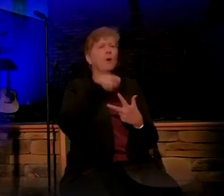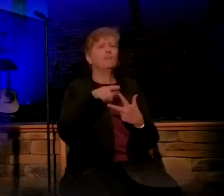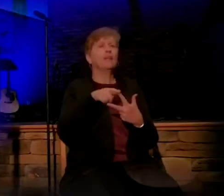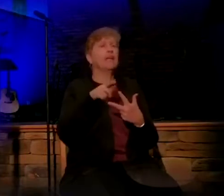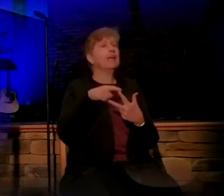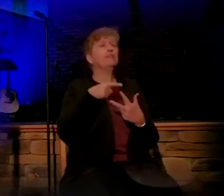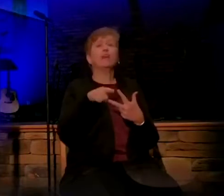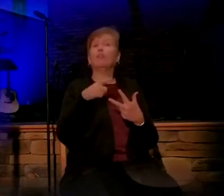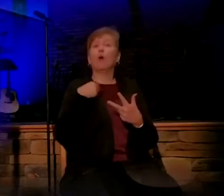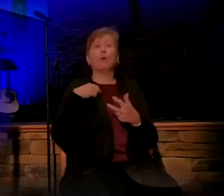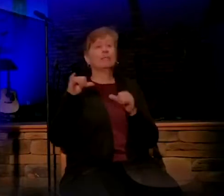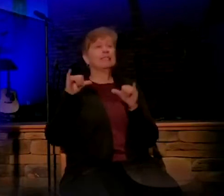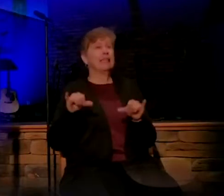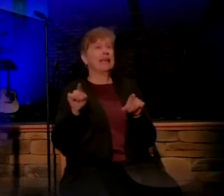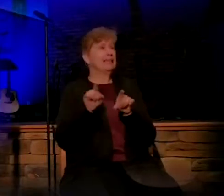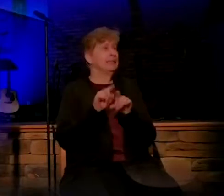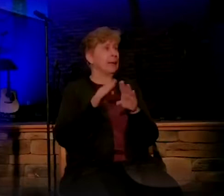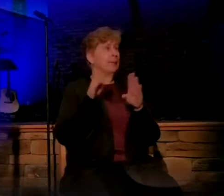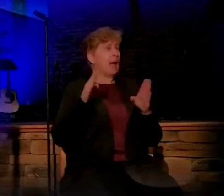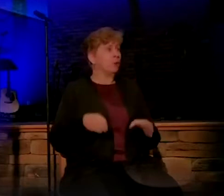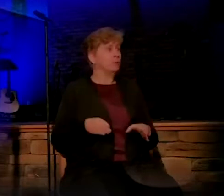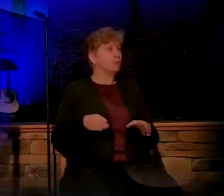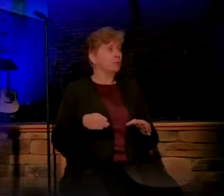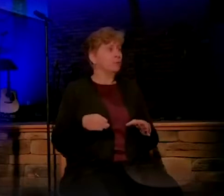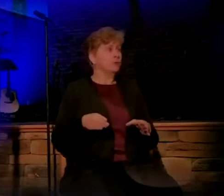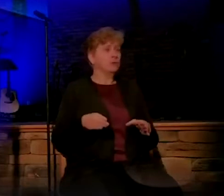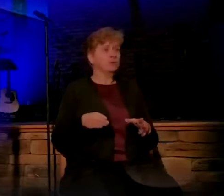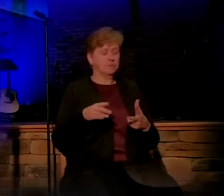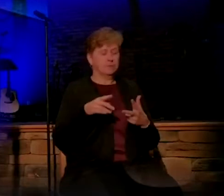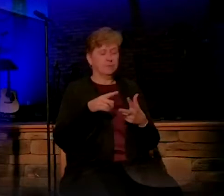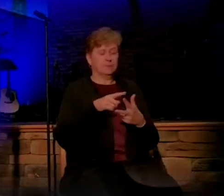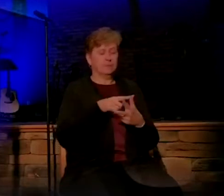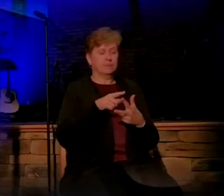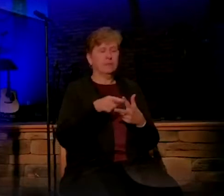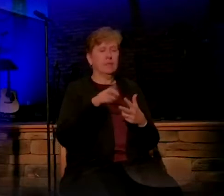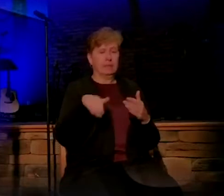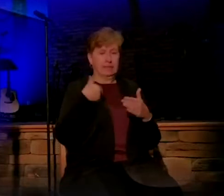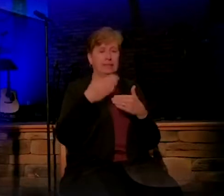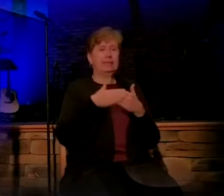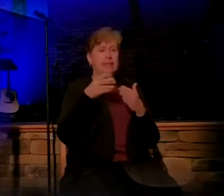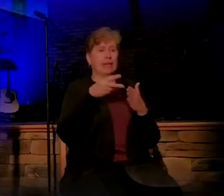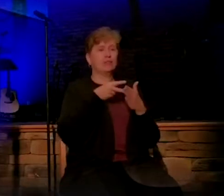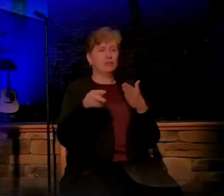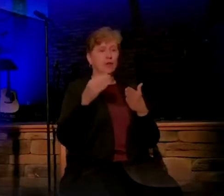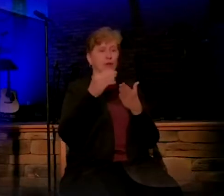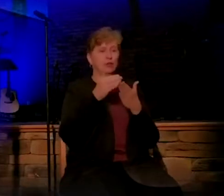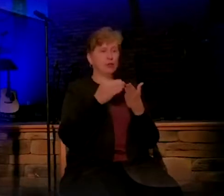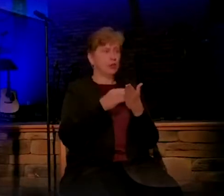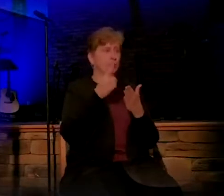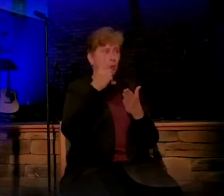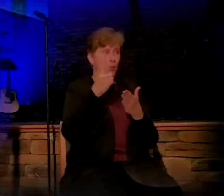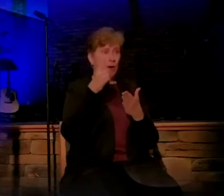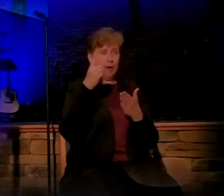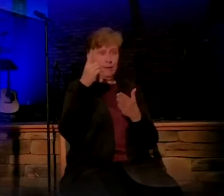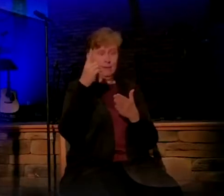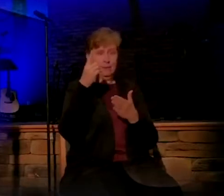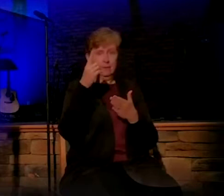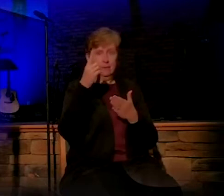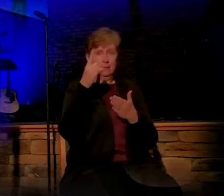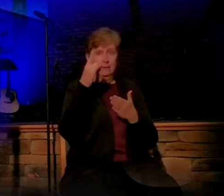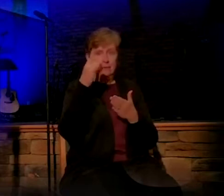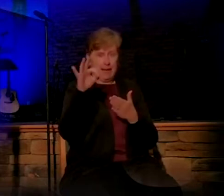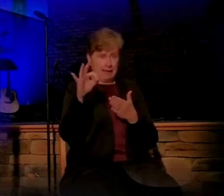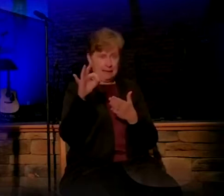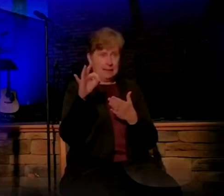didn't stay in the same house. I mean, if you go to the very next verse, Matthew chapter 1, verse 19, Joseph is spoken of